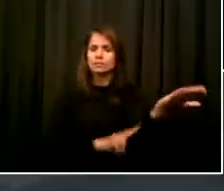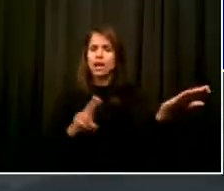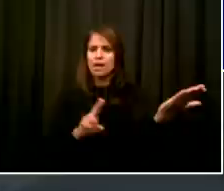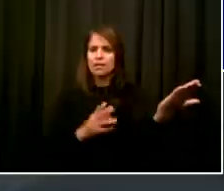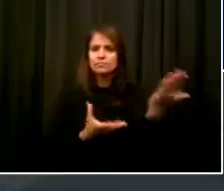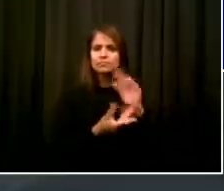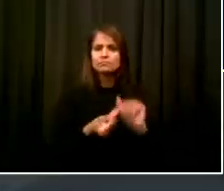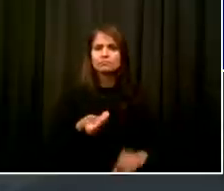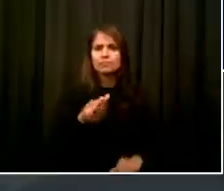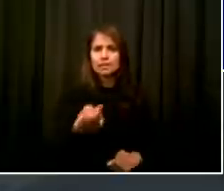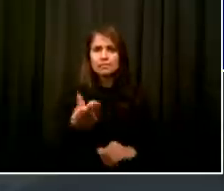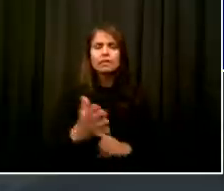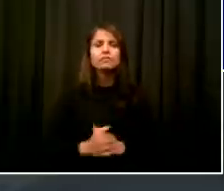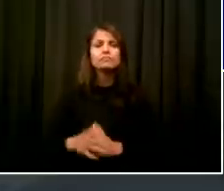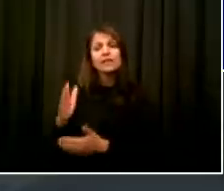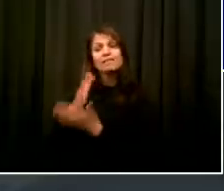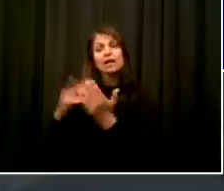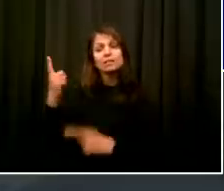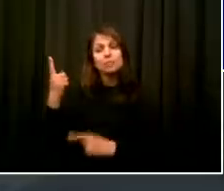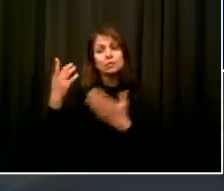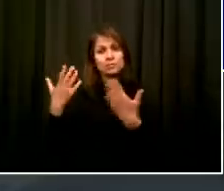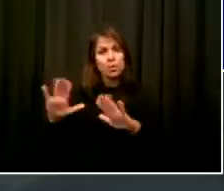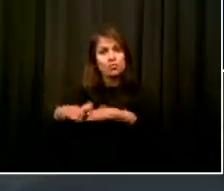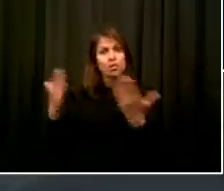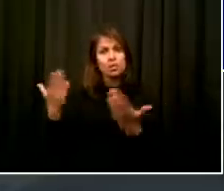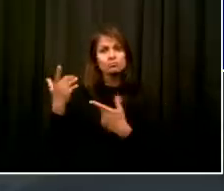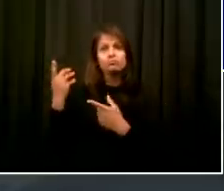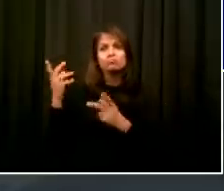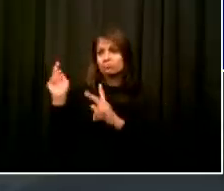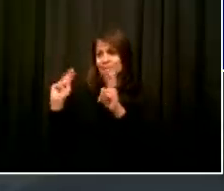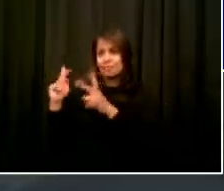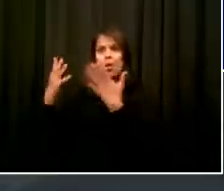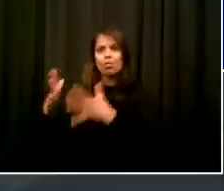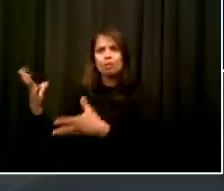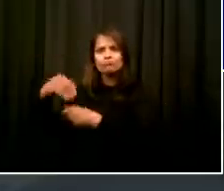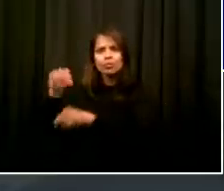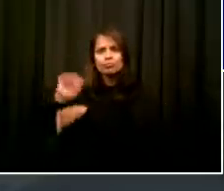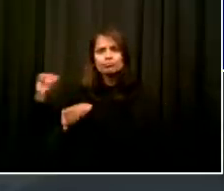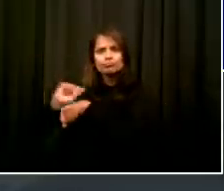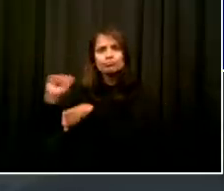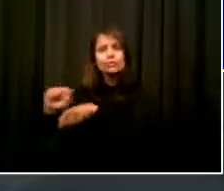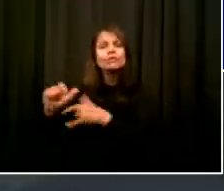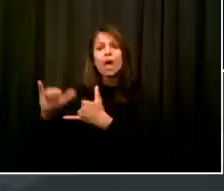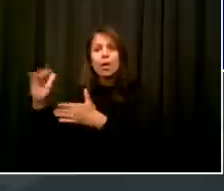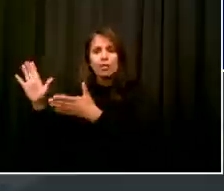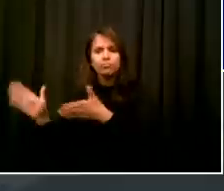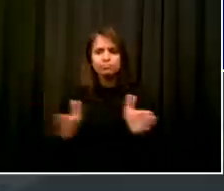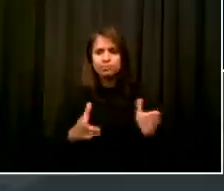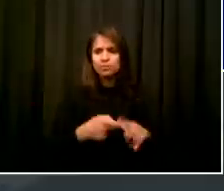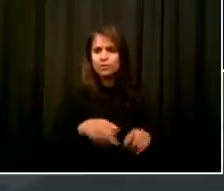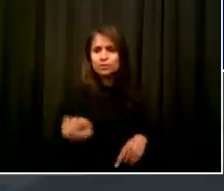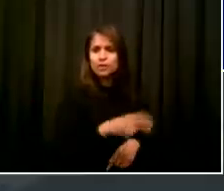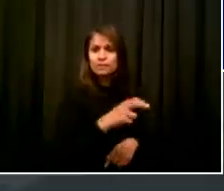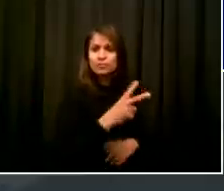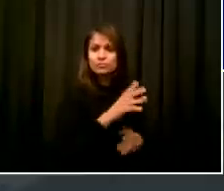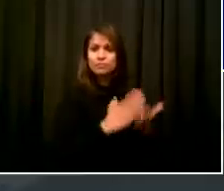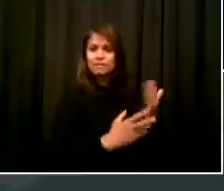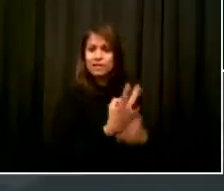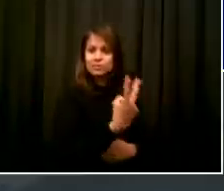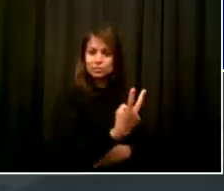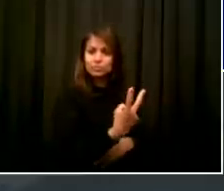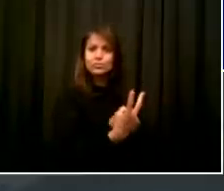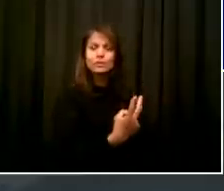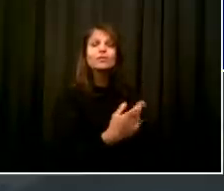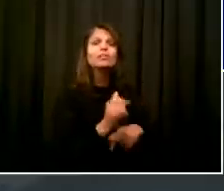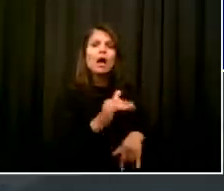to businesses in phase two to participate in those webinars. Also during phase two, we are, we'll be offering a